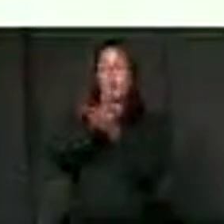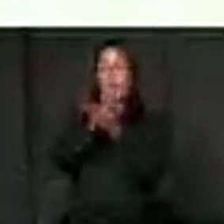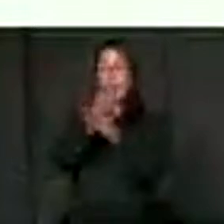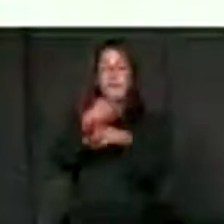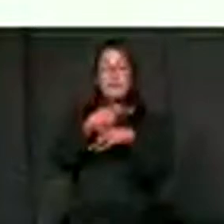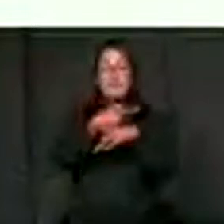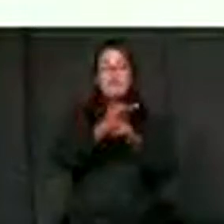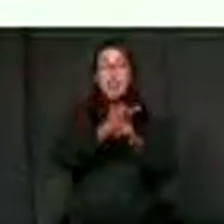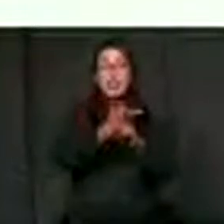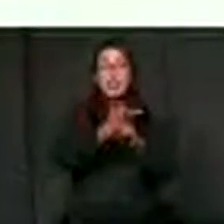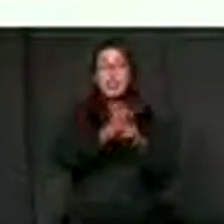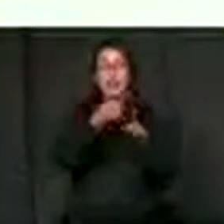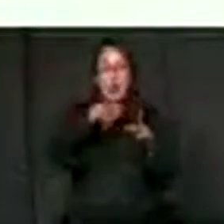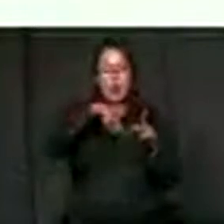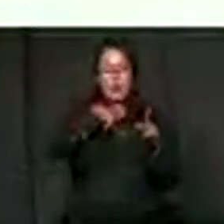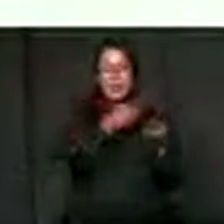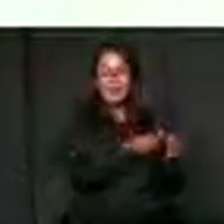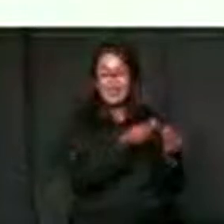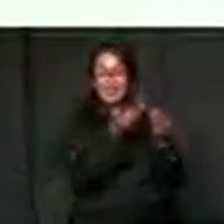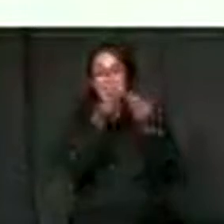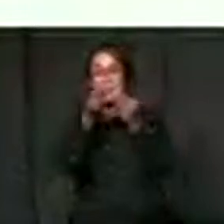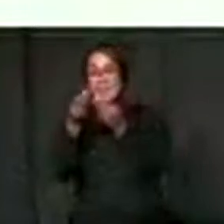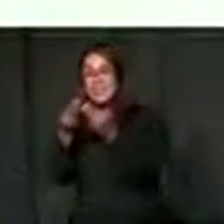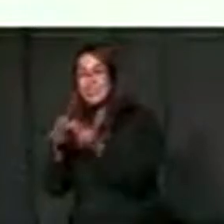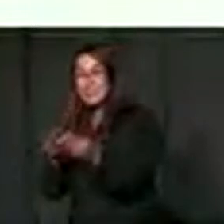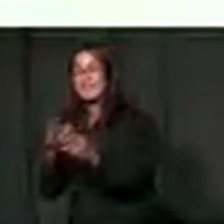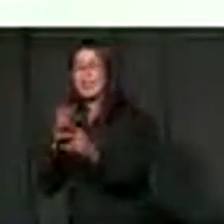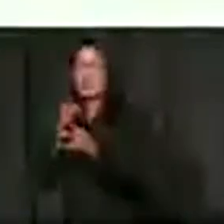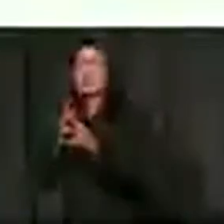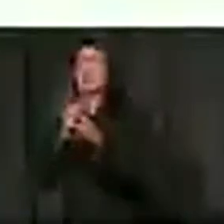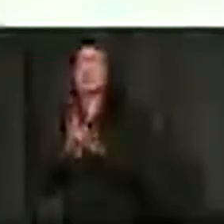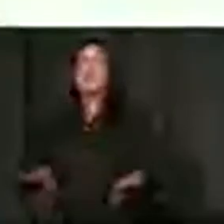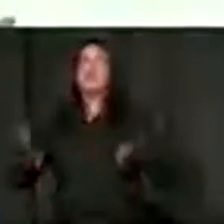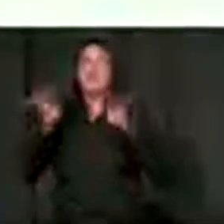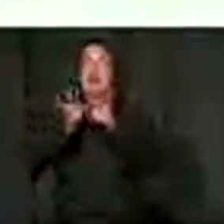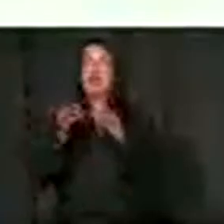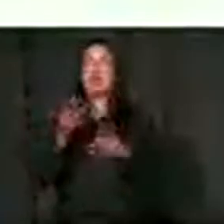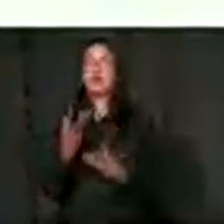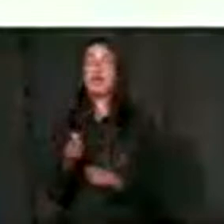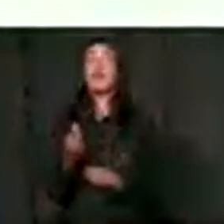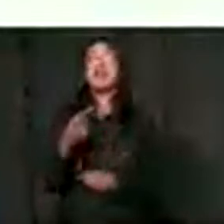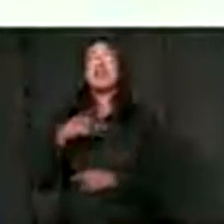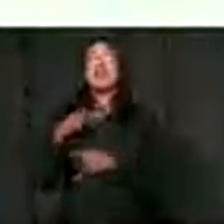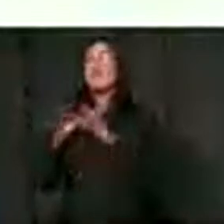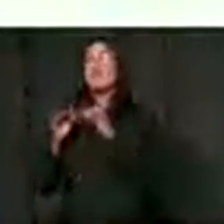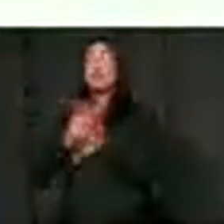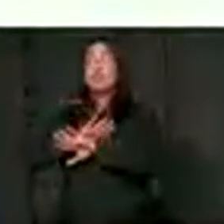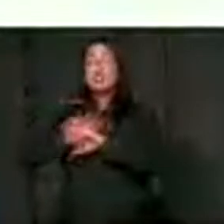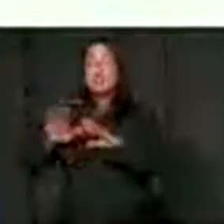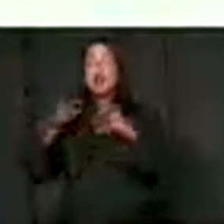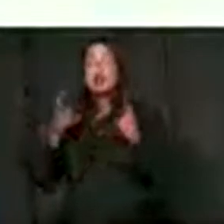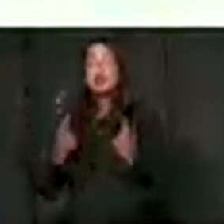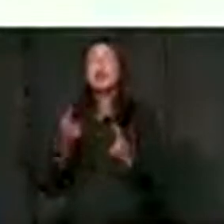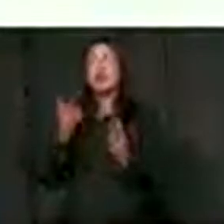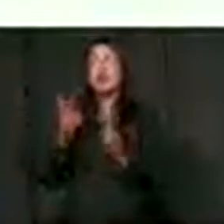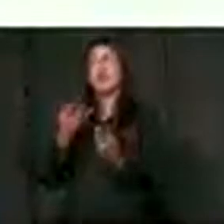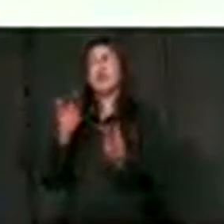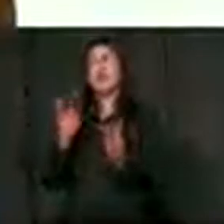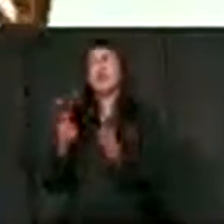it's a product that is worth the effort we're putting in it. Because if they're going to end up in drugs, with drugs,